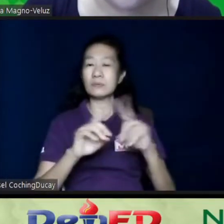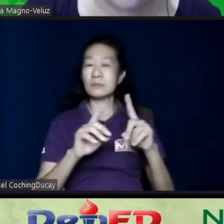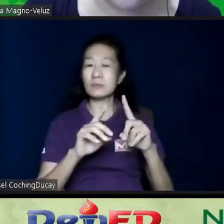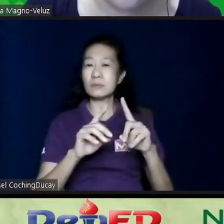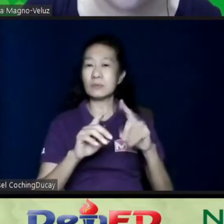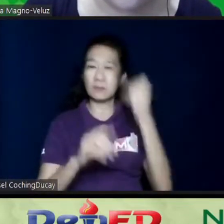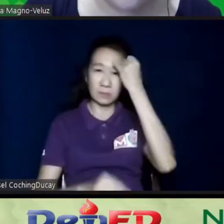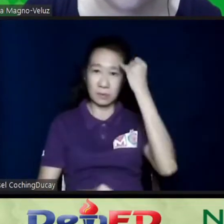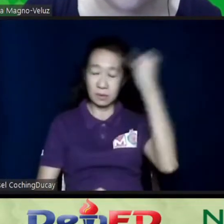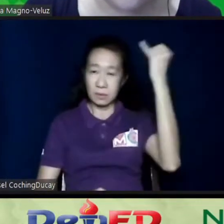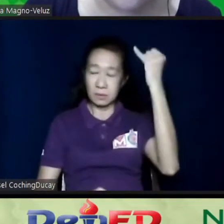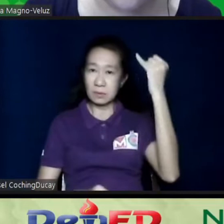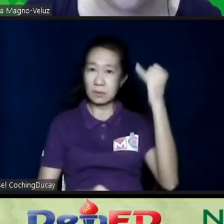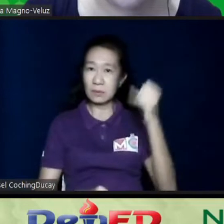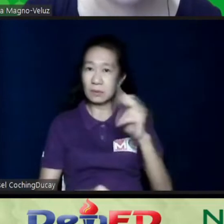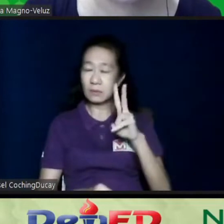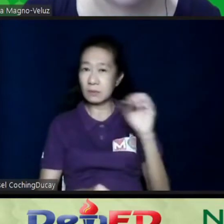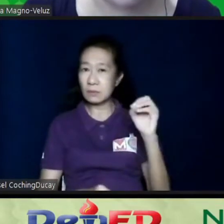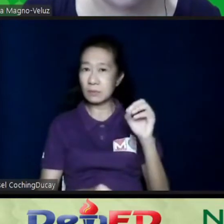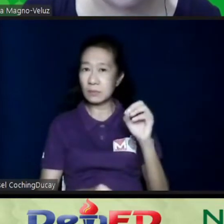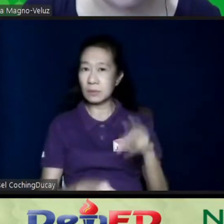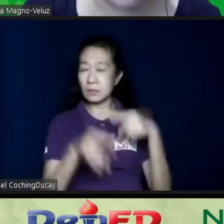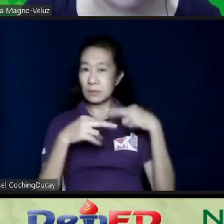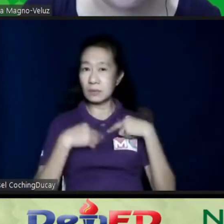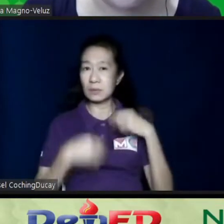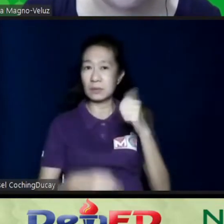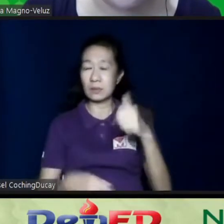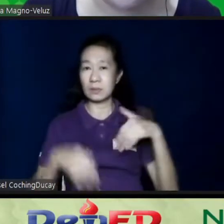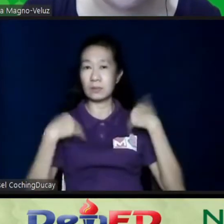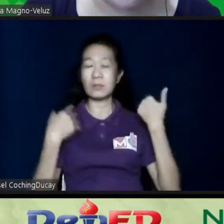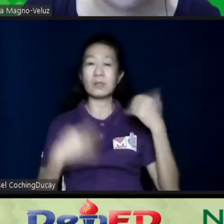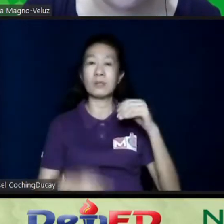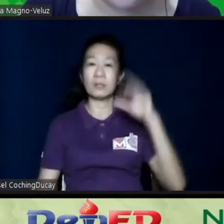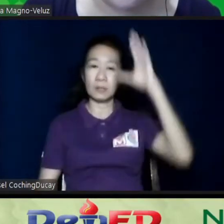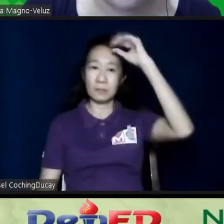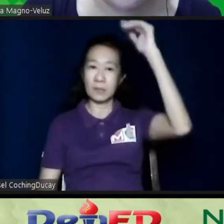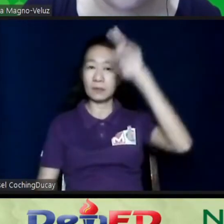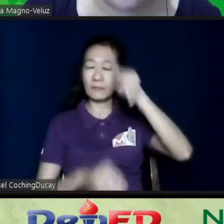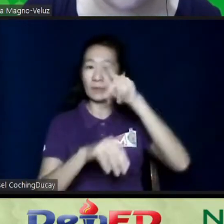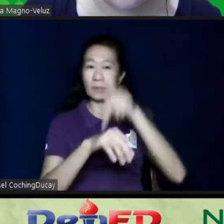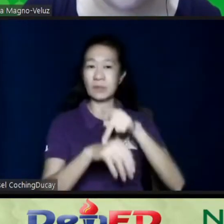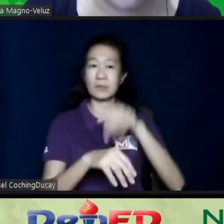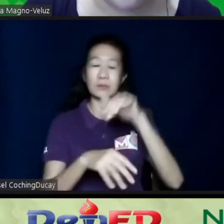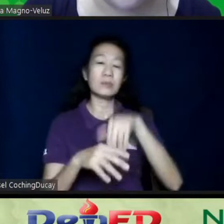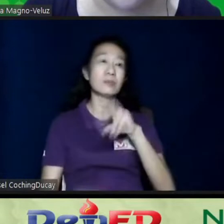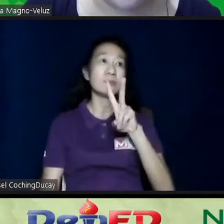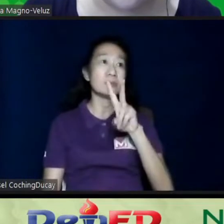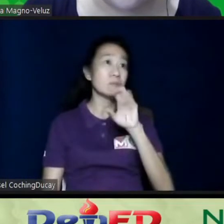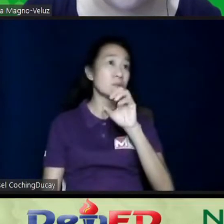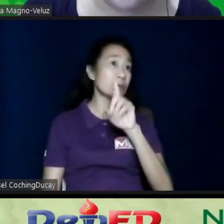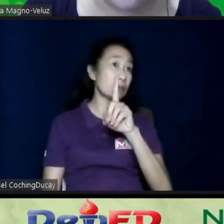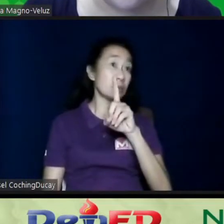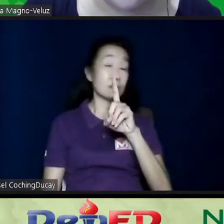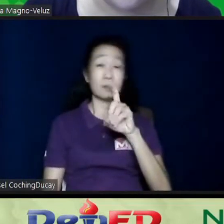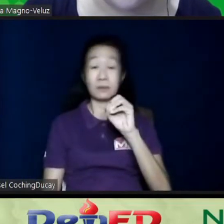He is a recipient of the 10 Outstanding Young Men of the Philippines in 2012. And